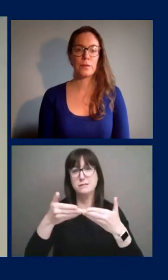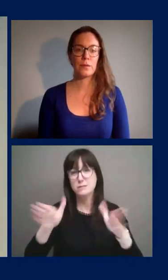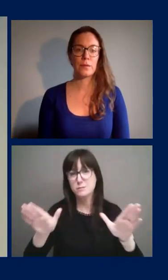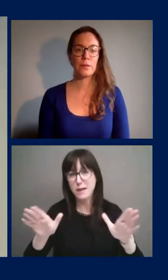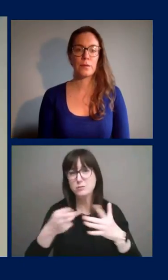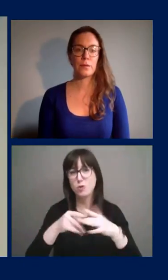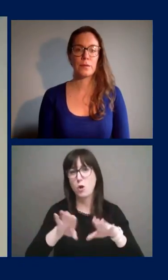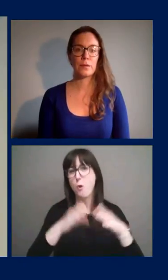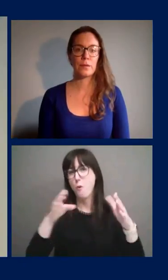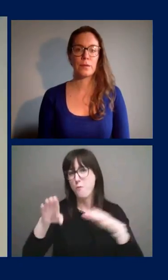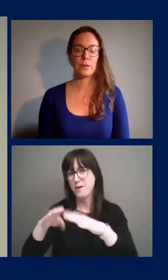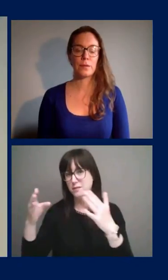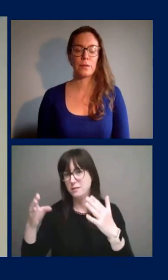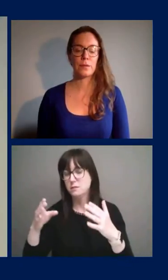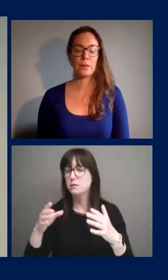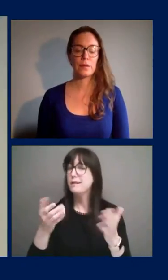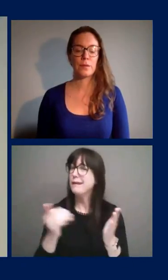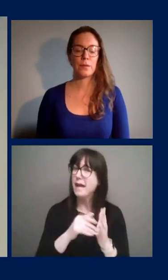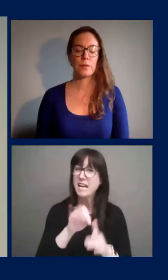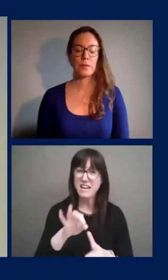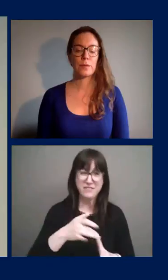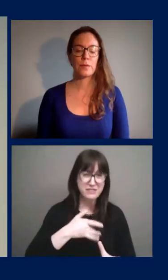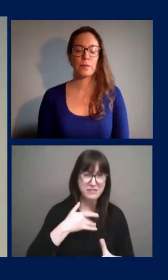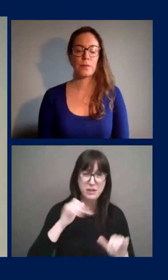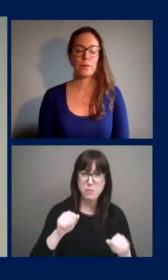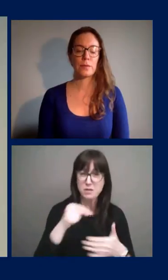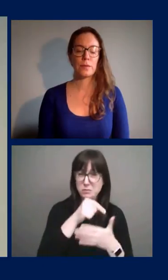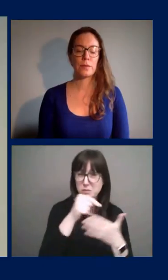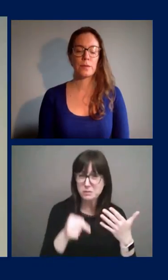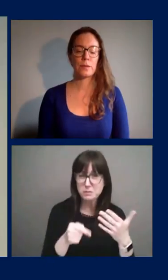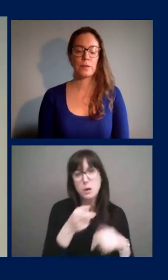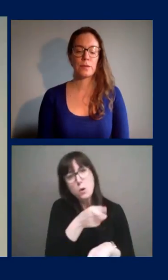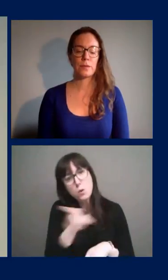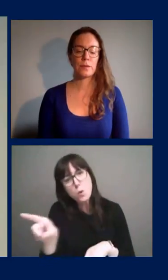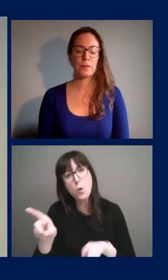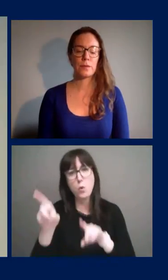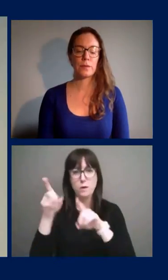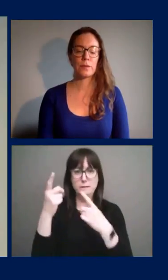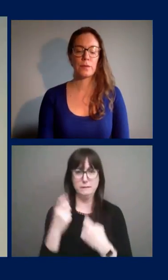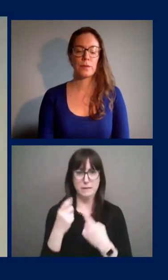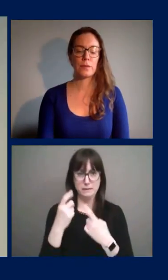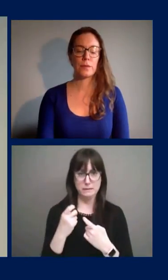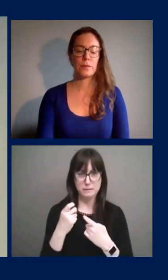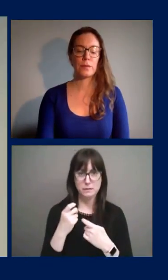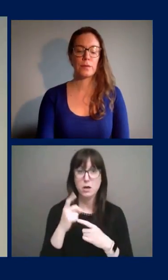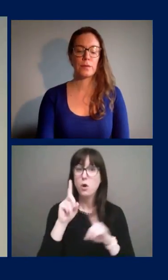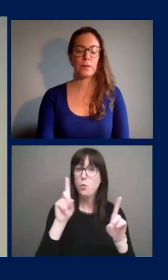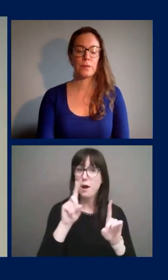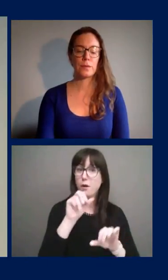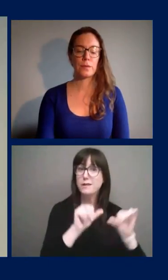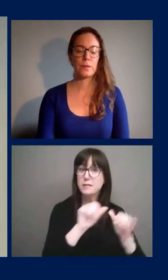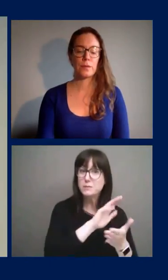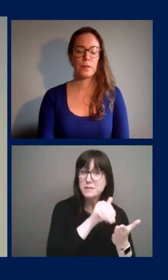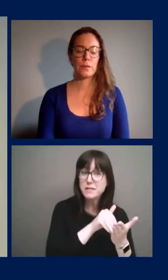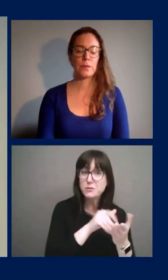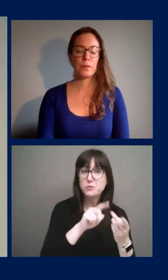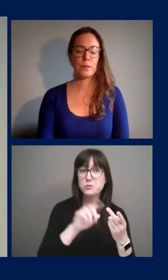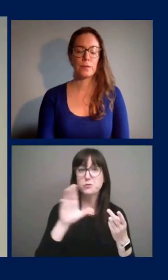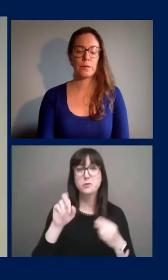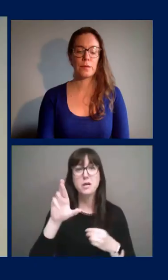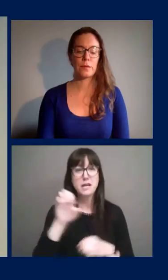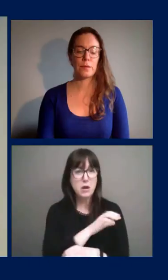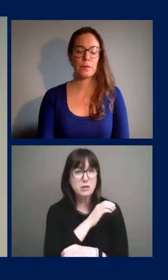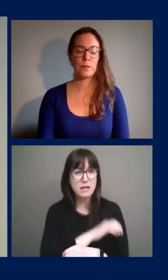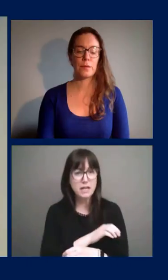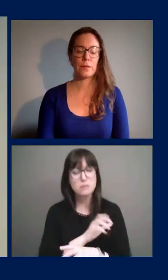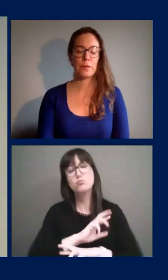anyone with symptoms to go for testing. You can now be assessed for testing at both the assessment centre and the care clinics, and they have the capacity